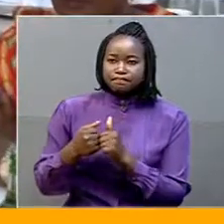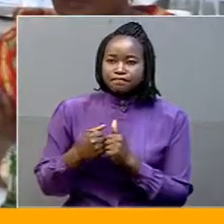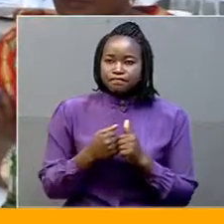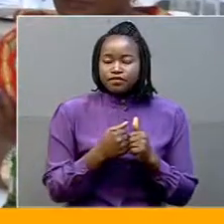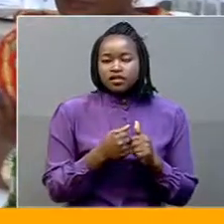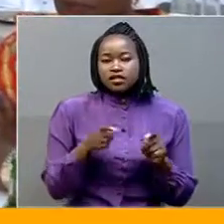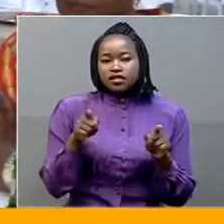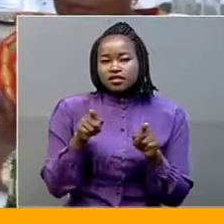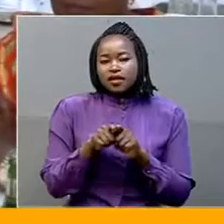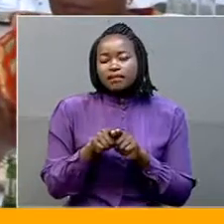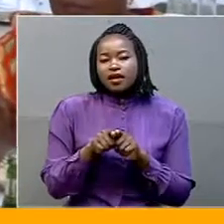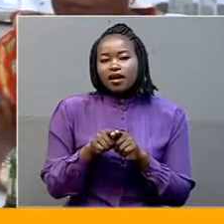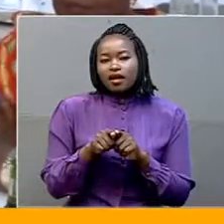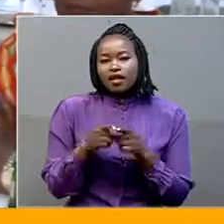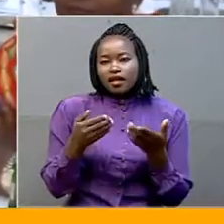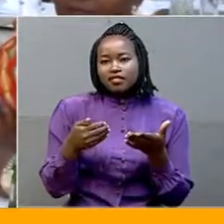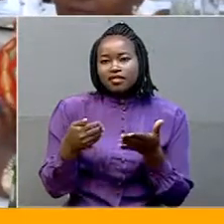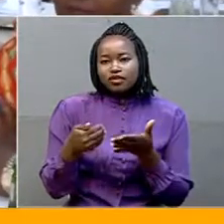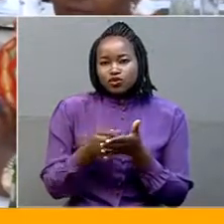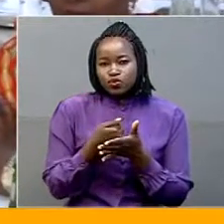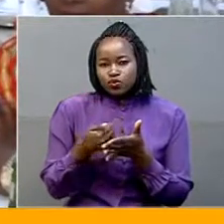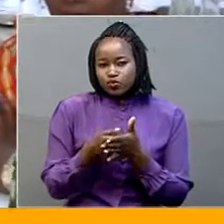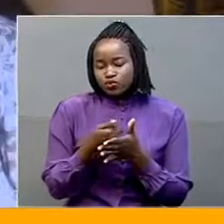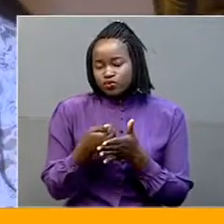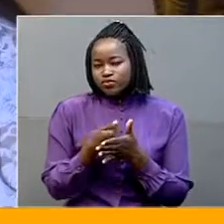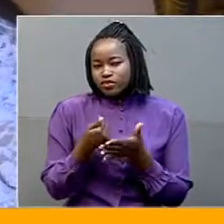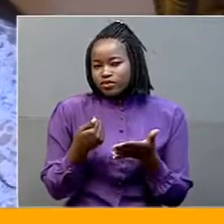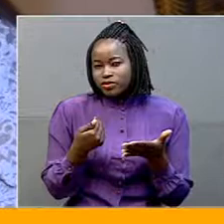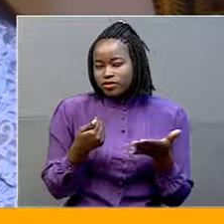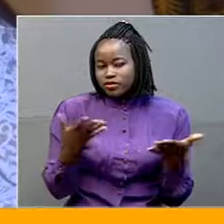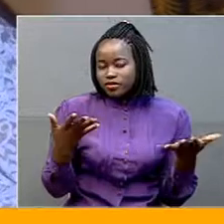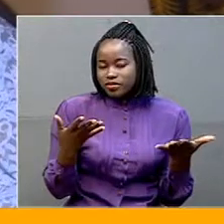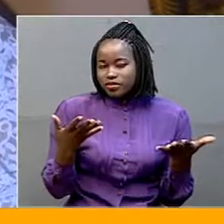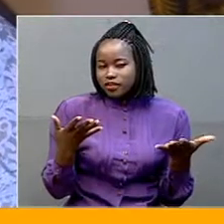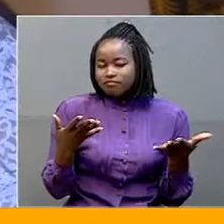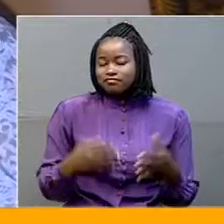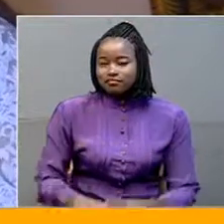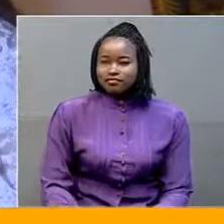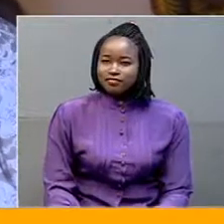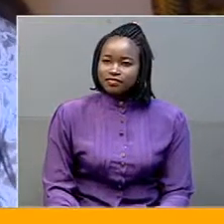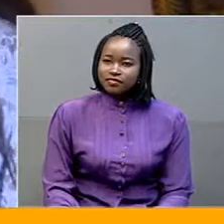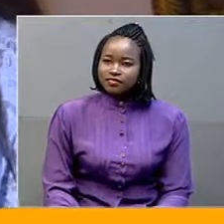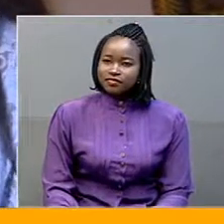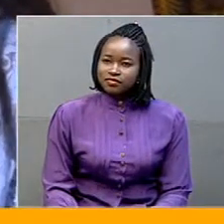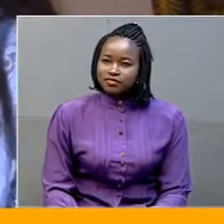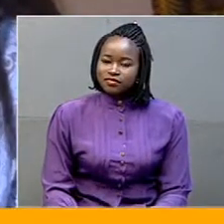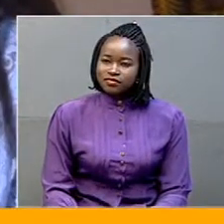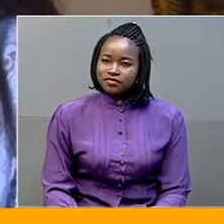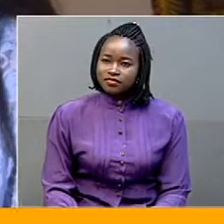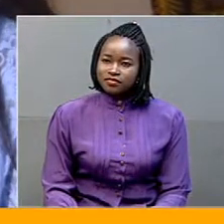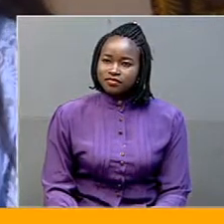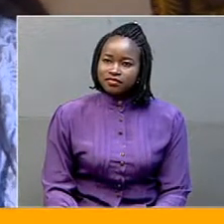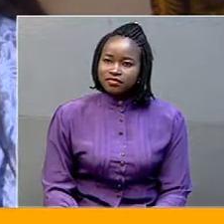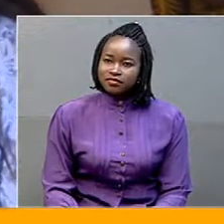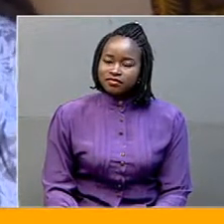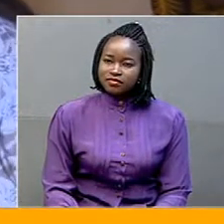partnerships in countries and companies who never would have invested in this history otherwise, but as recently the UN has decided to